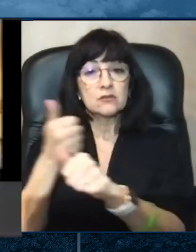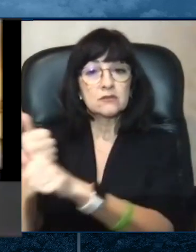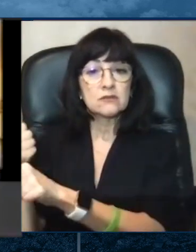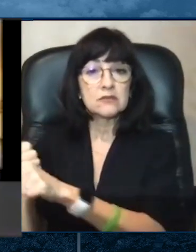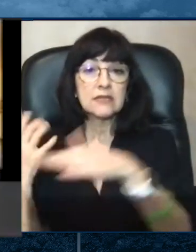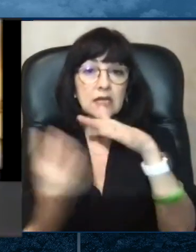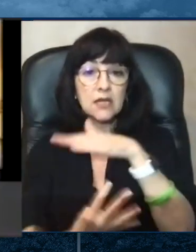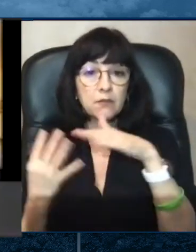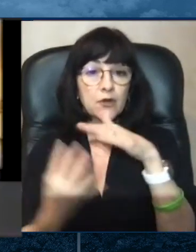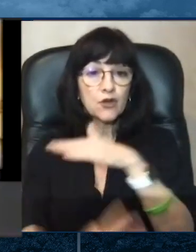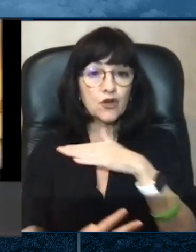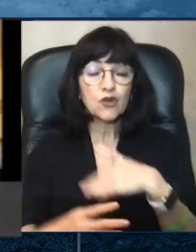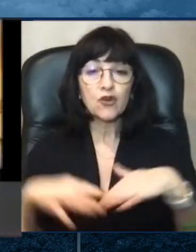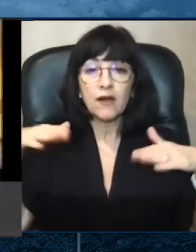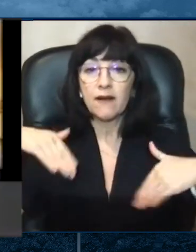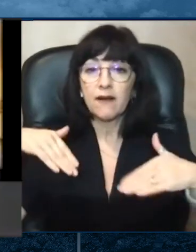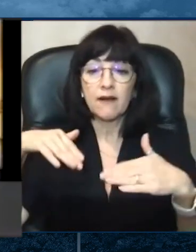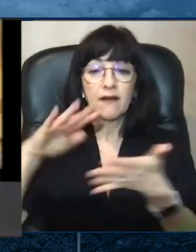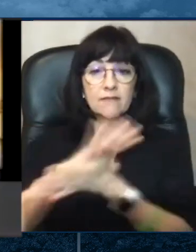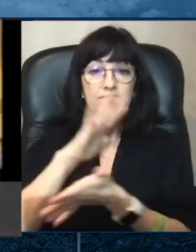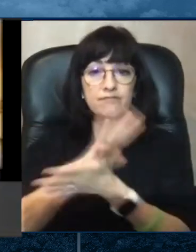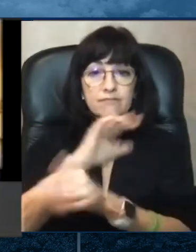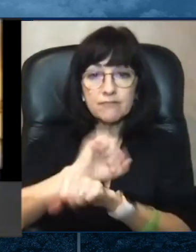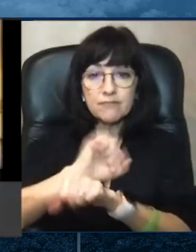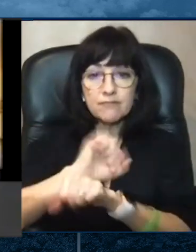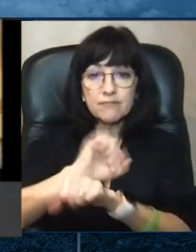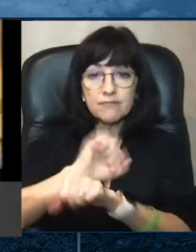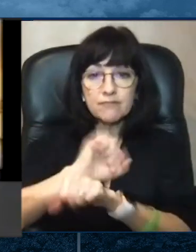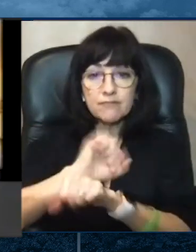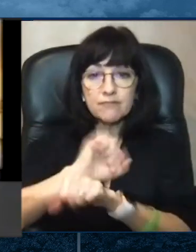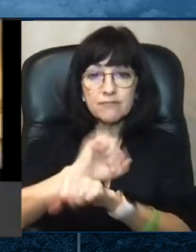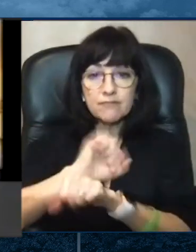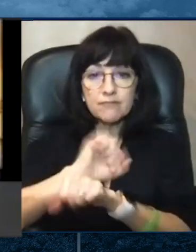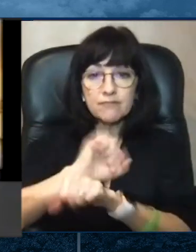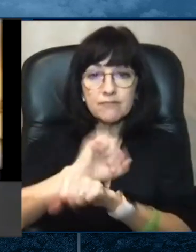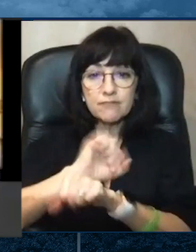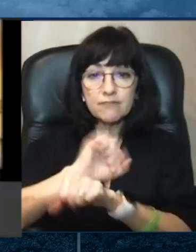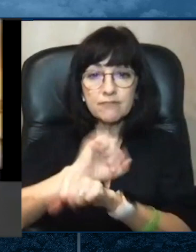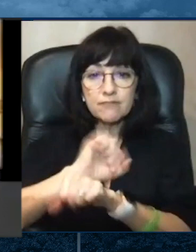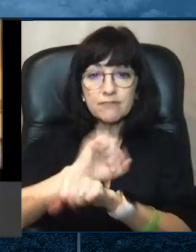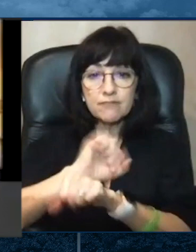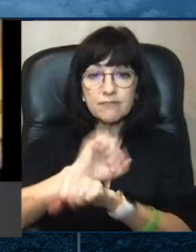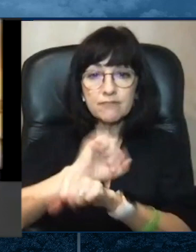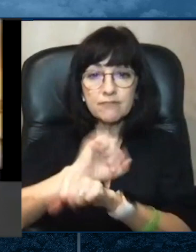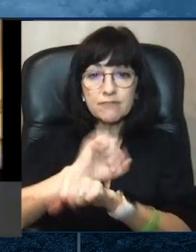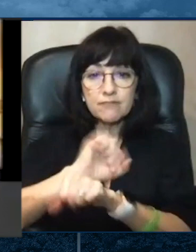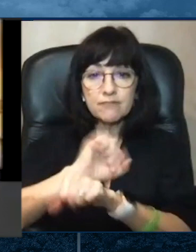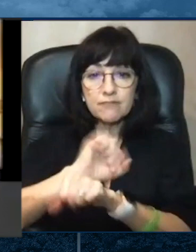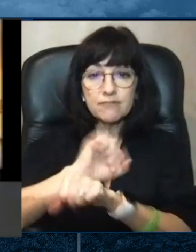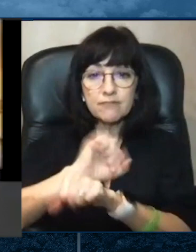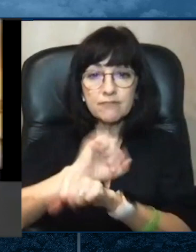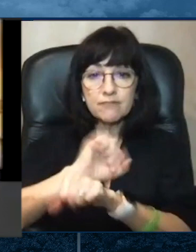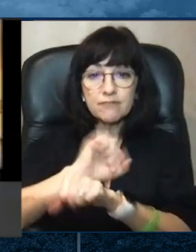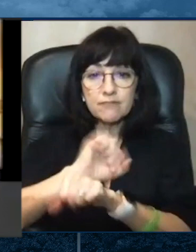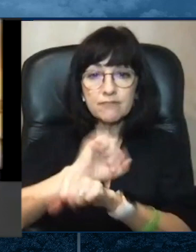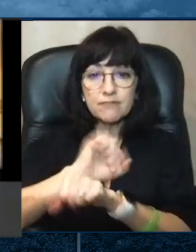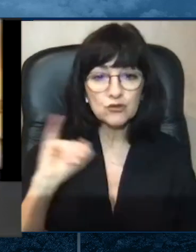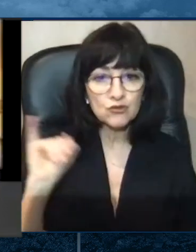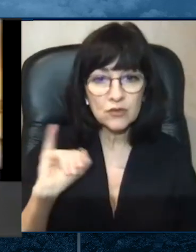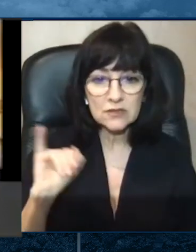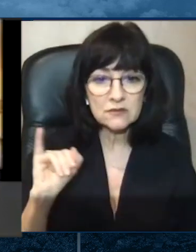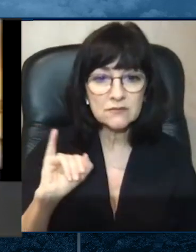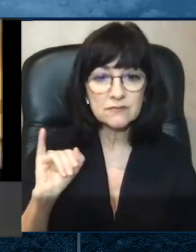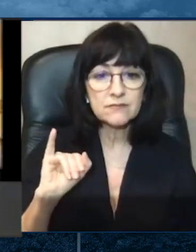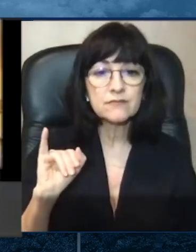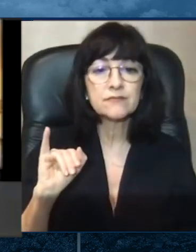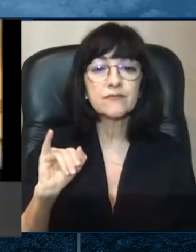jobs or get sick. Most do not have health insurance and